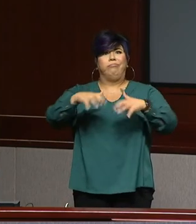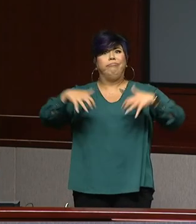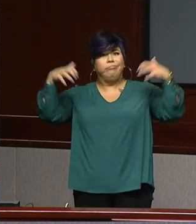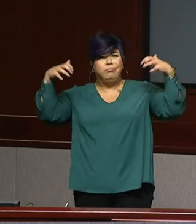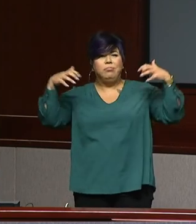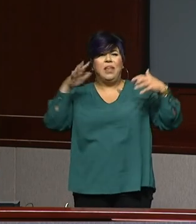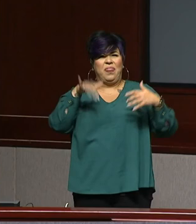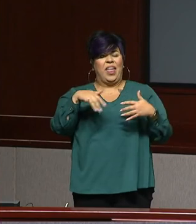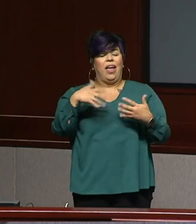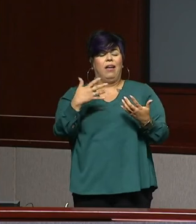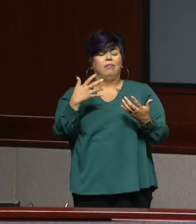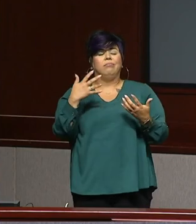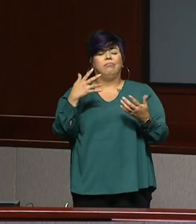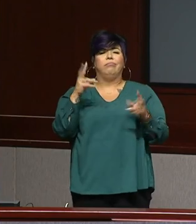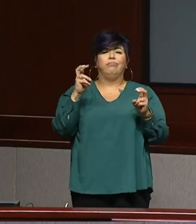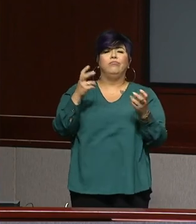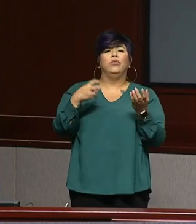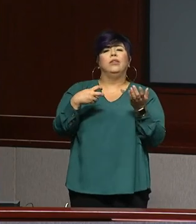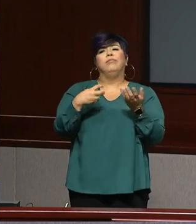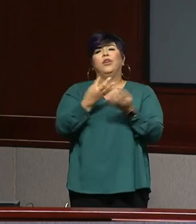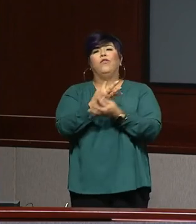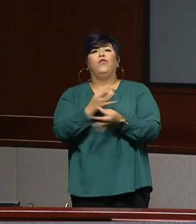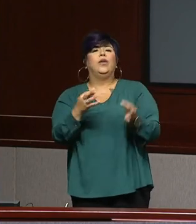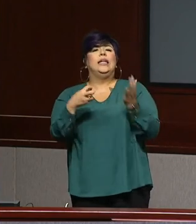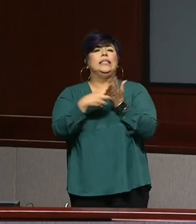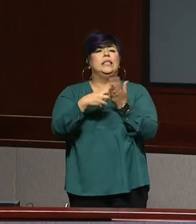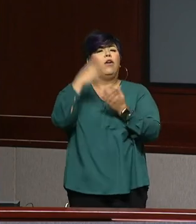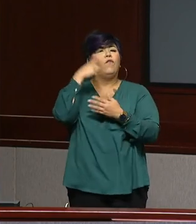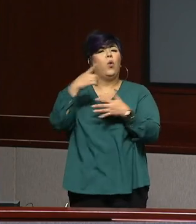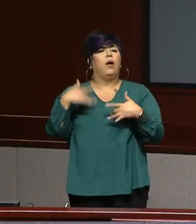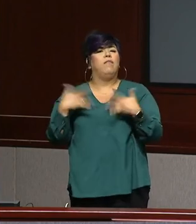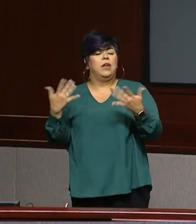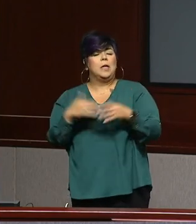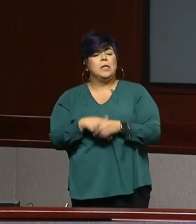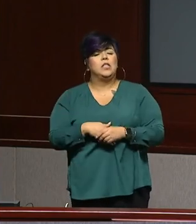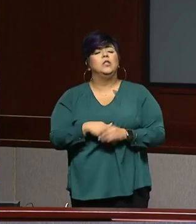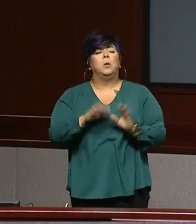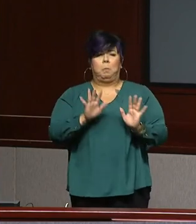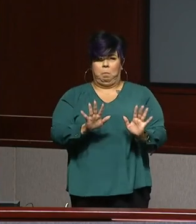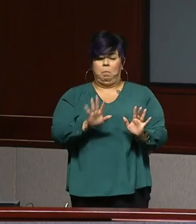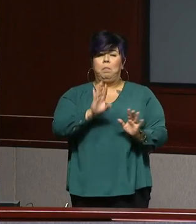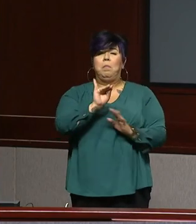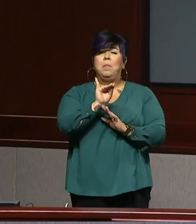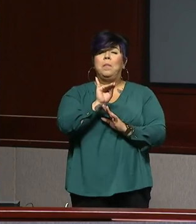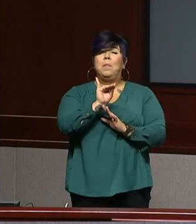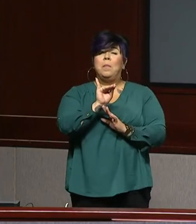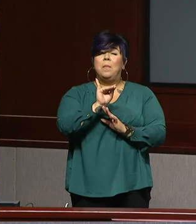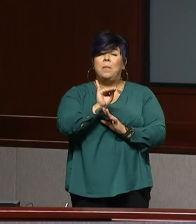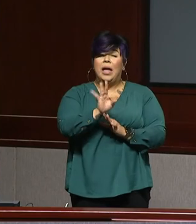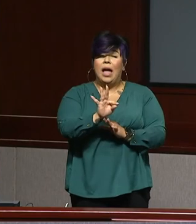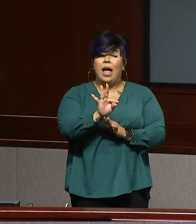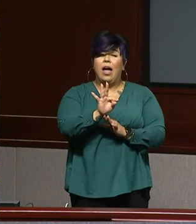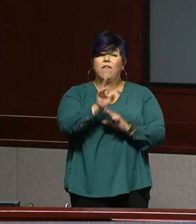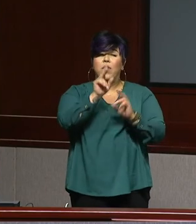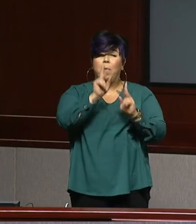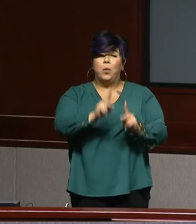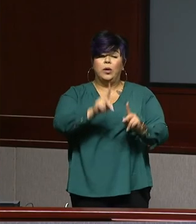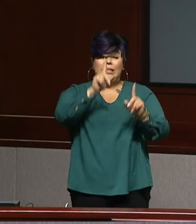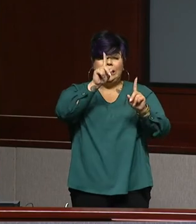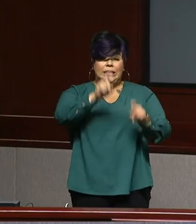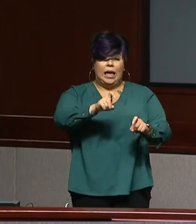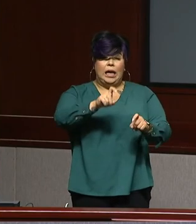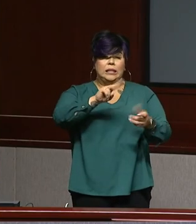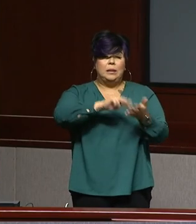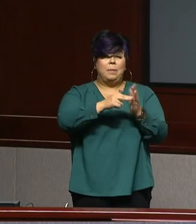potentially free tickets for each of the events of 2021. So once someone gets tested, are they automatically entered or do they need to follow